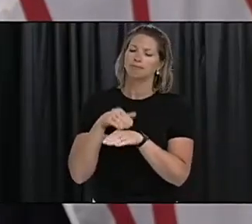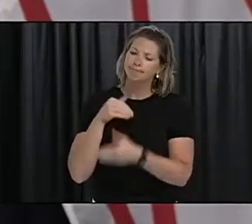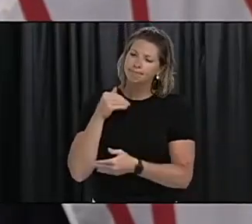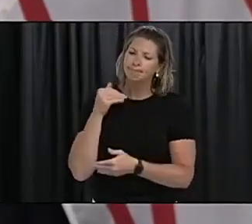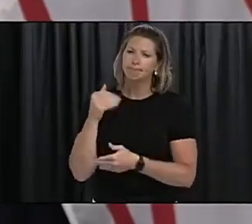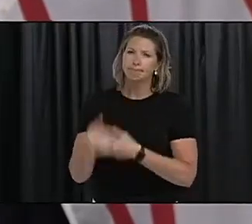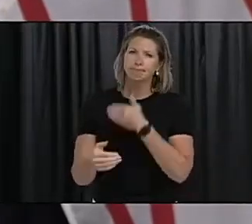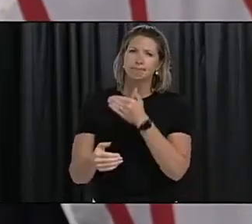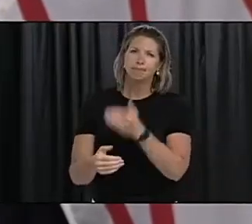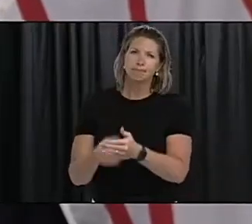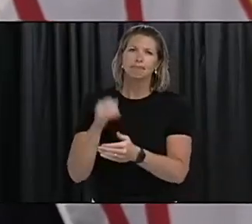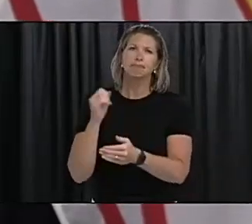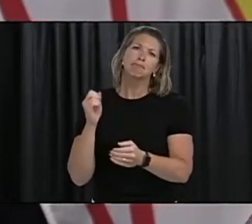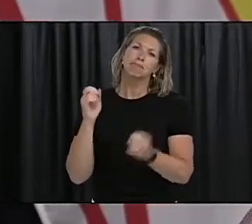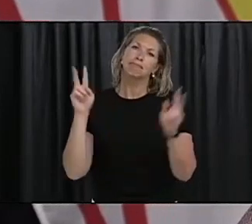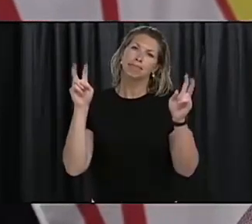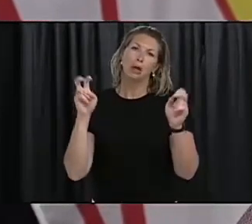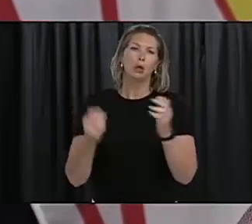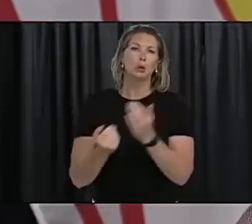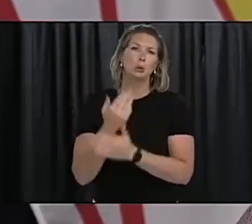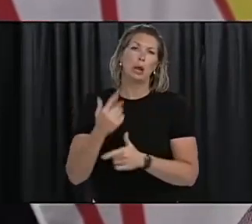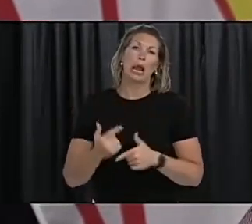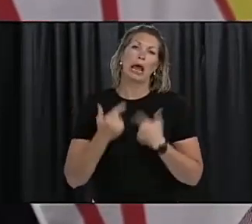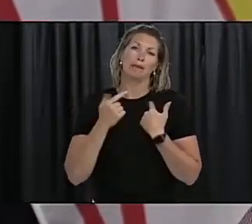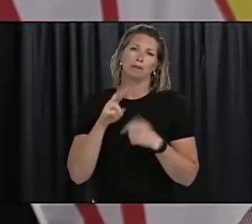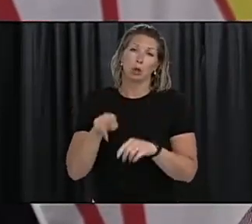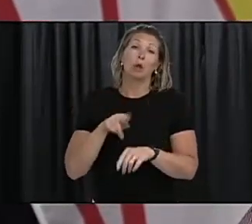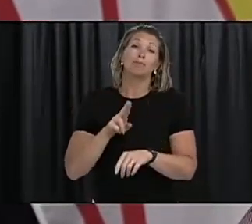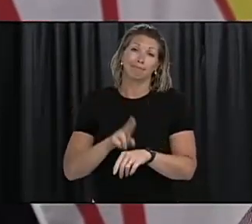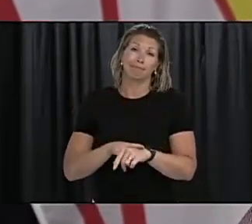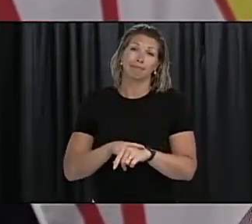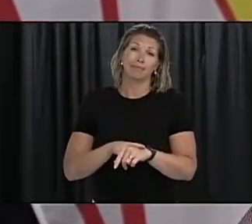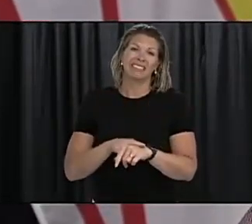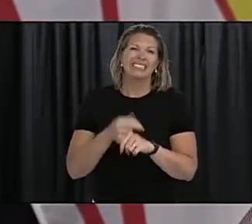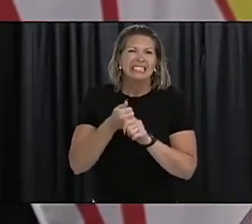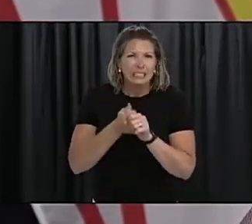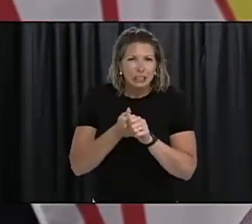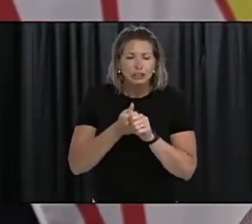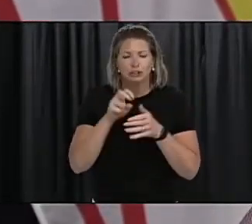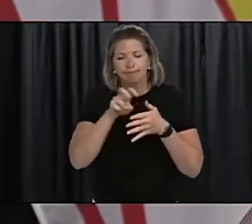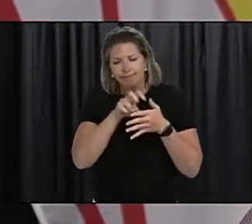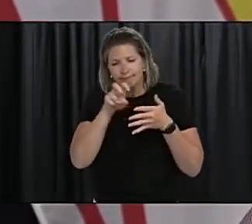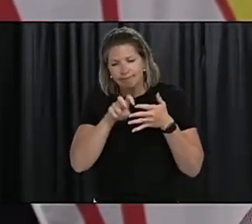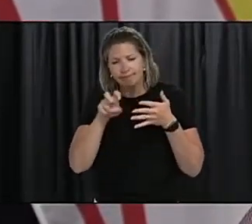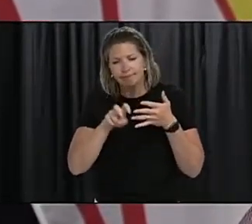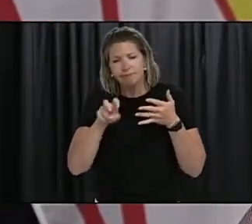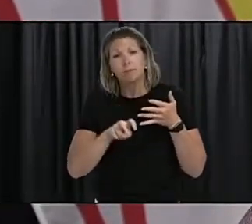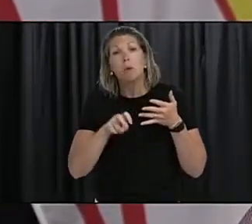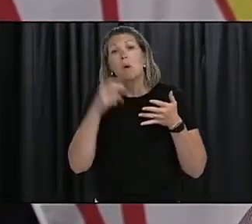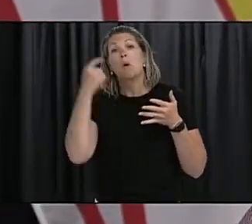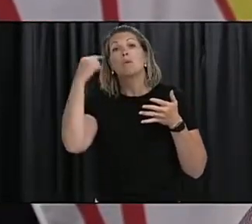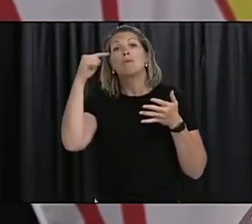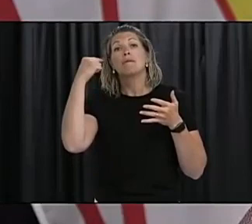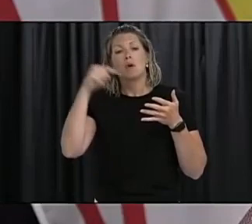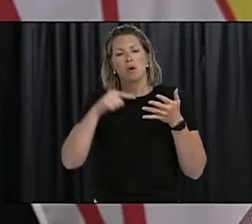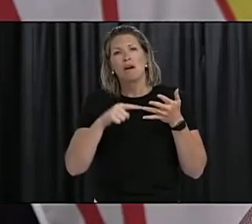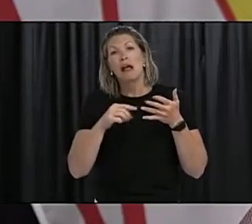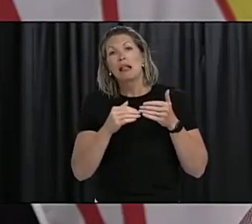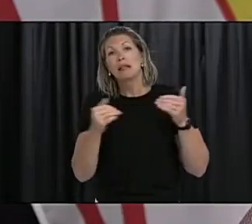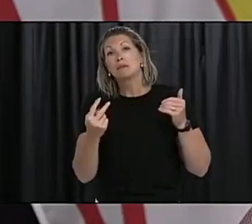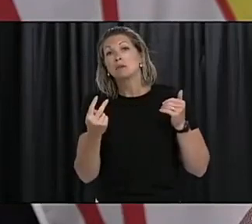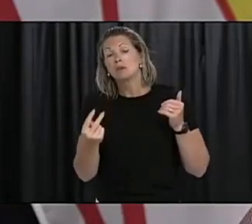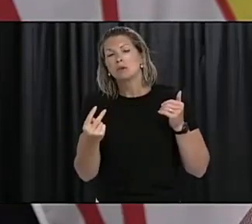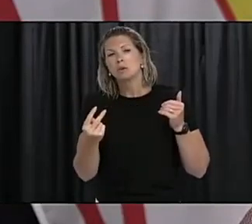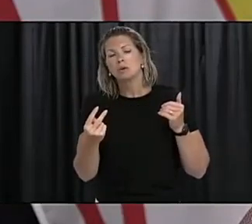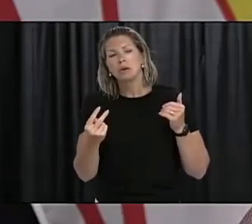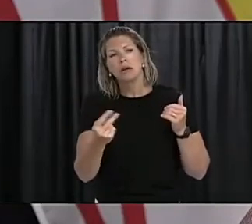economy in our province. Now, every step that we have taken and will take is based on advice from our public